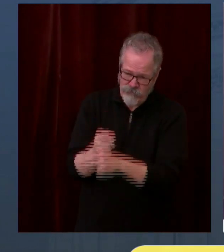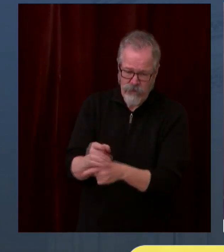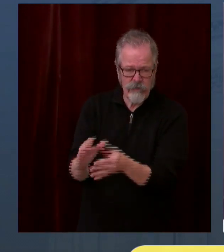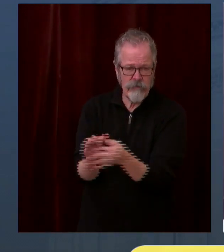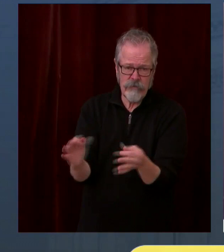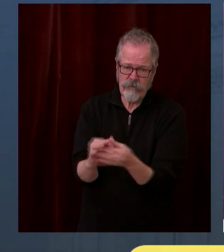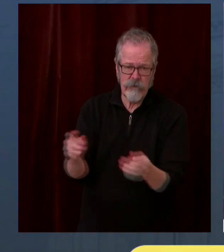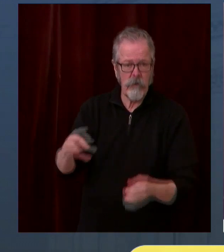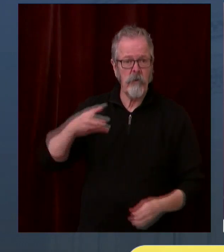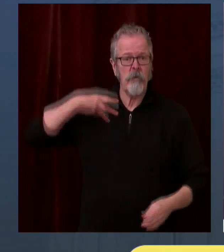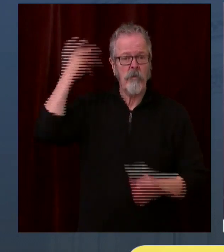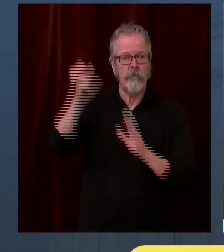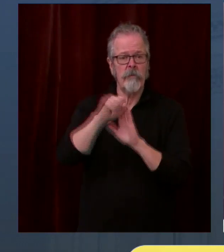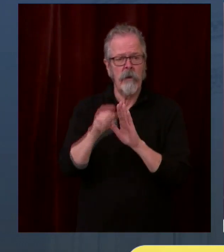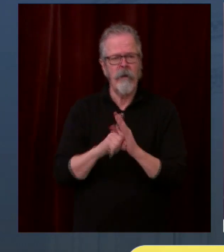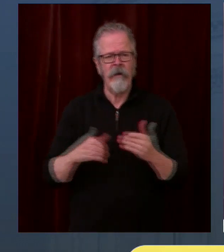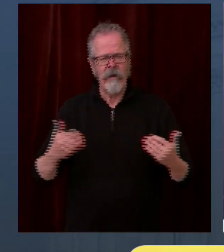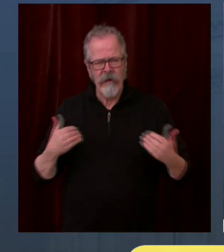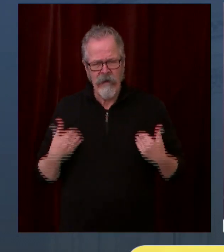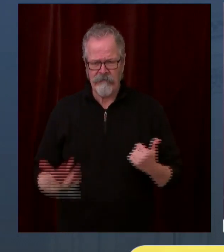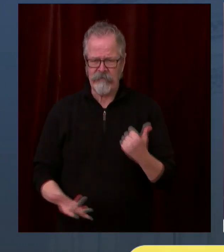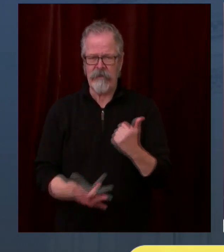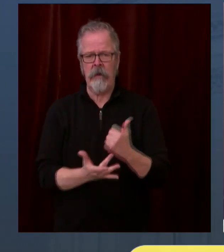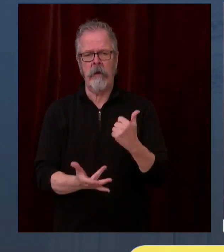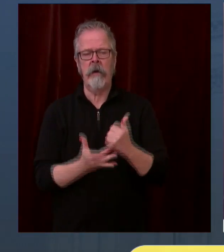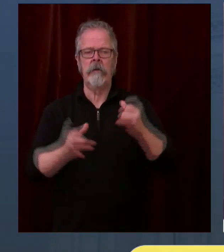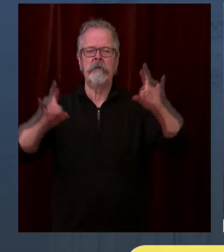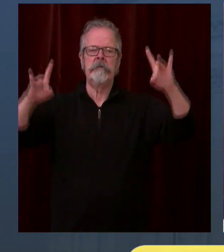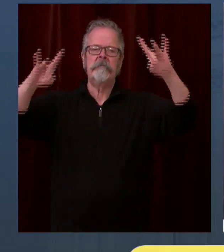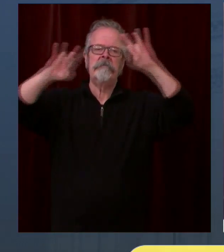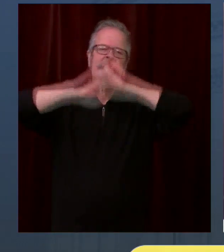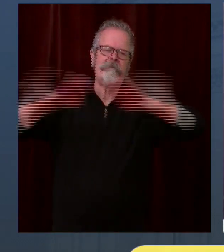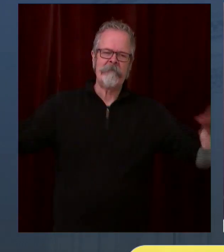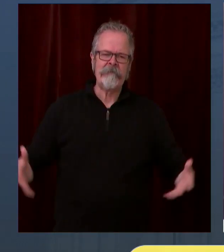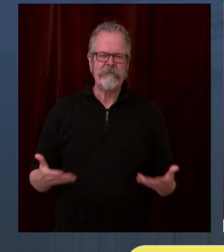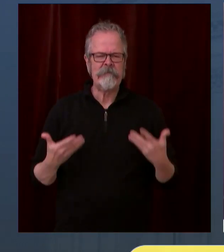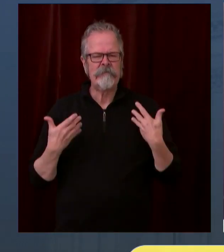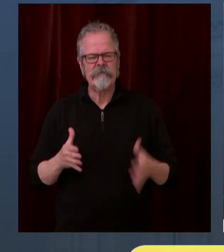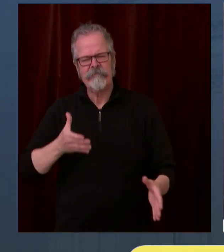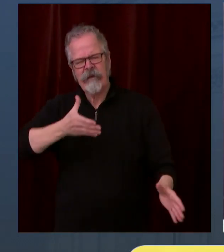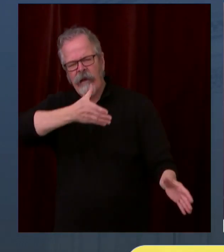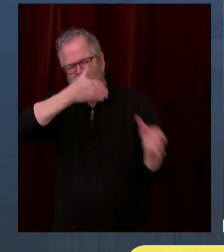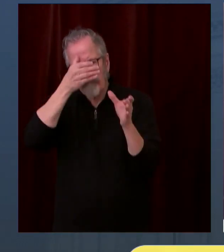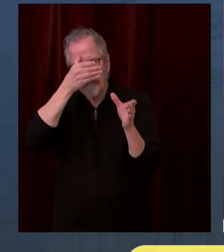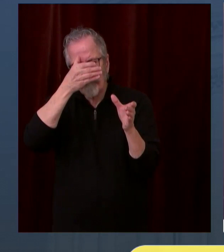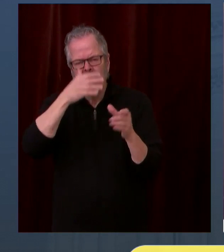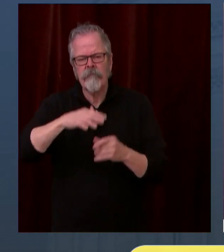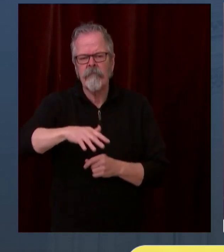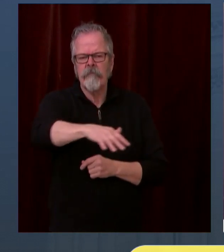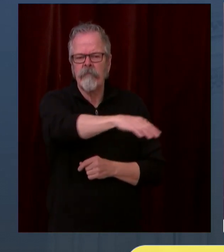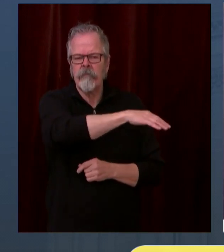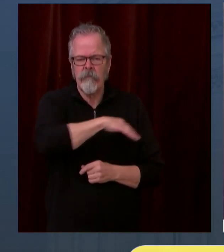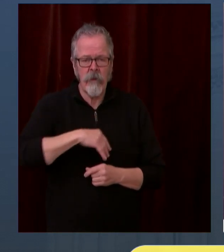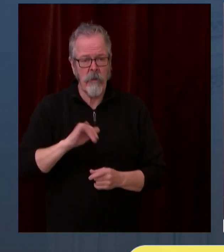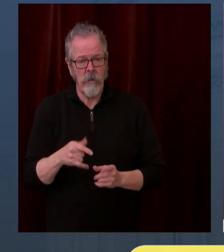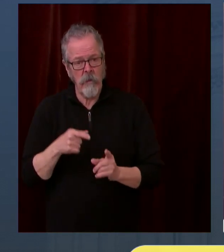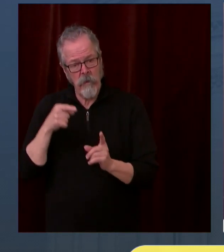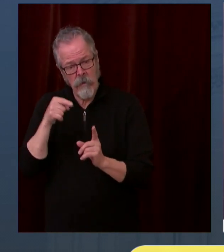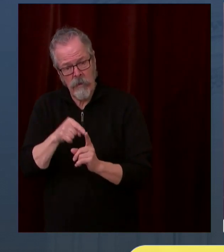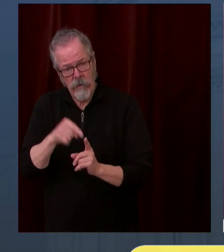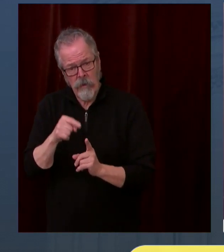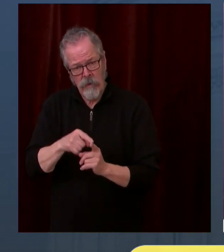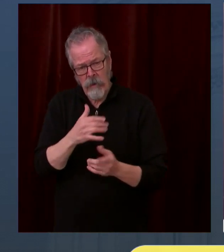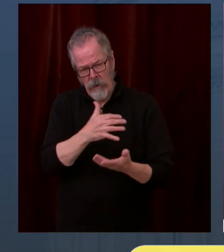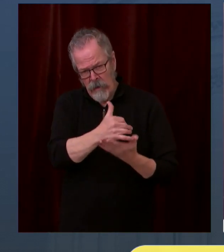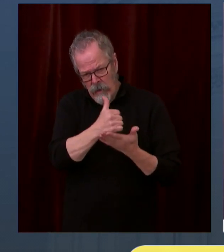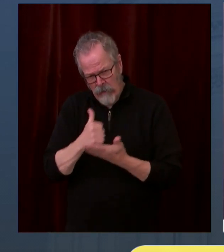And what that tool is going to be is it is going to give us, it's a dashboard that